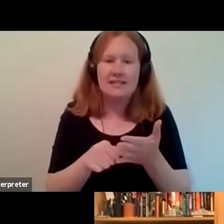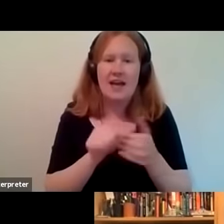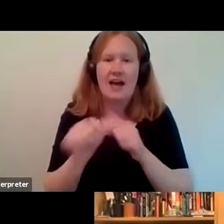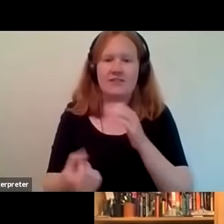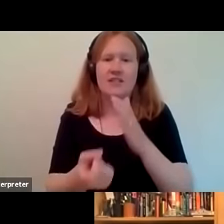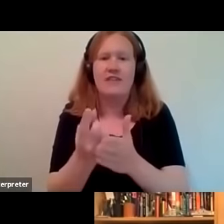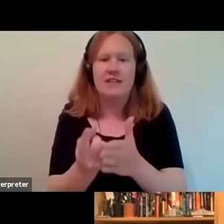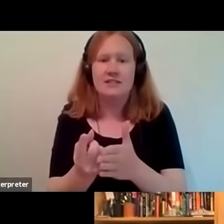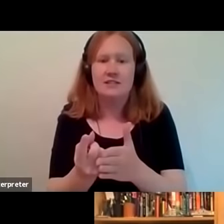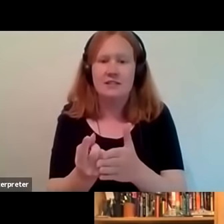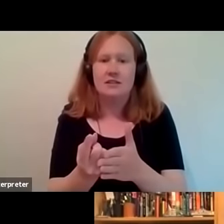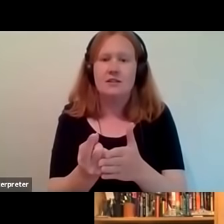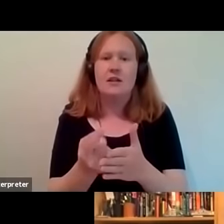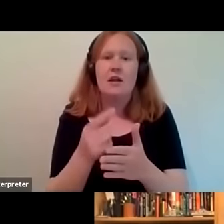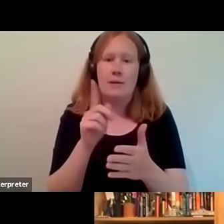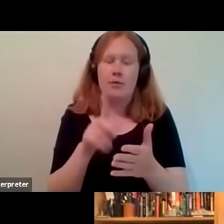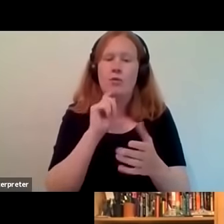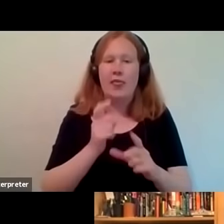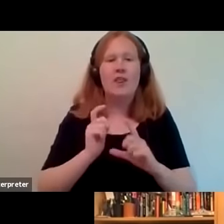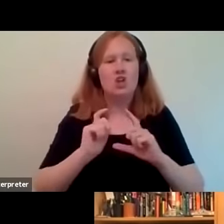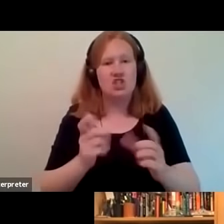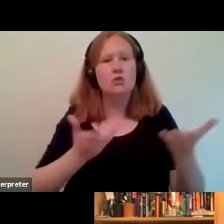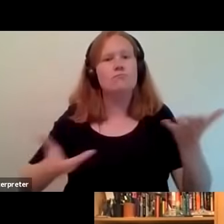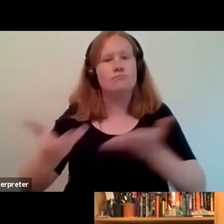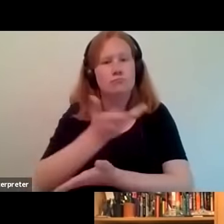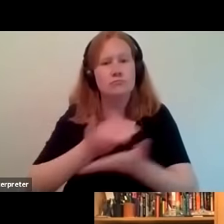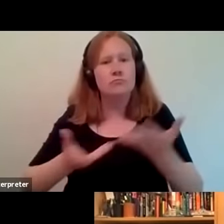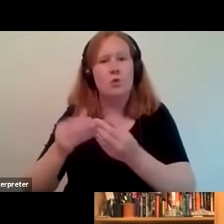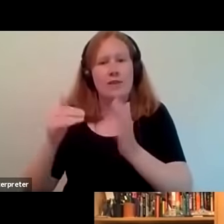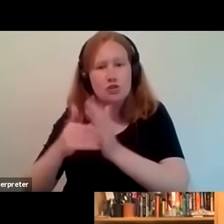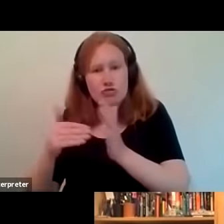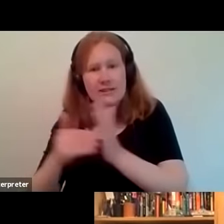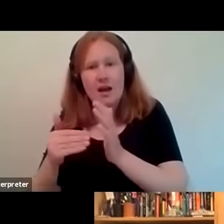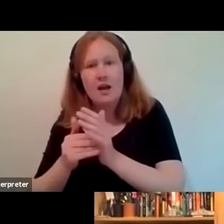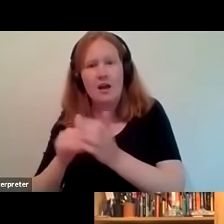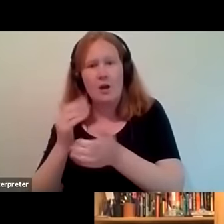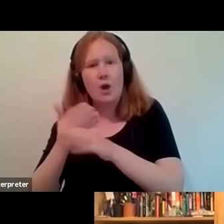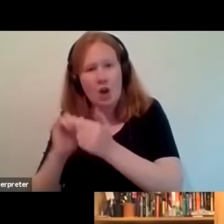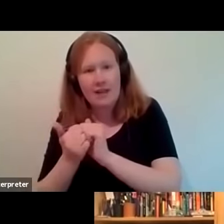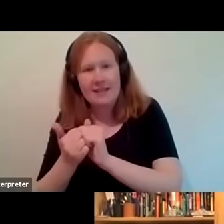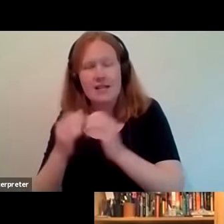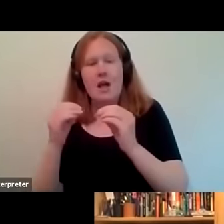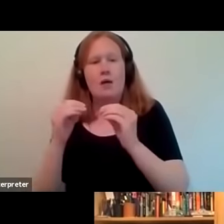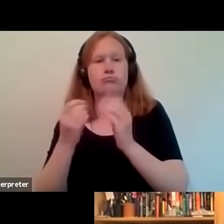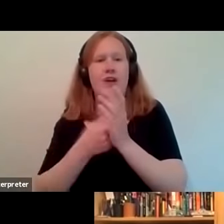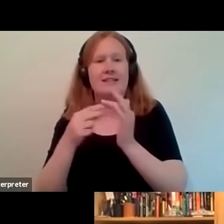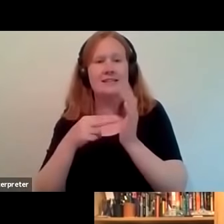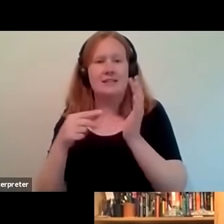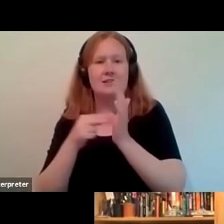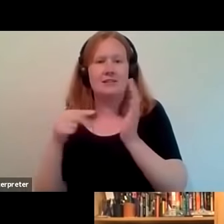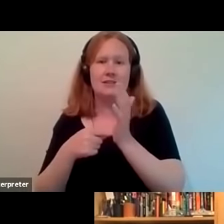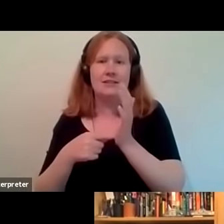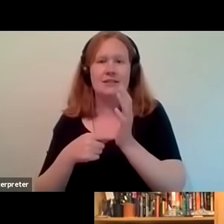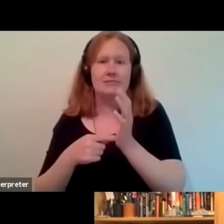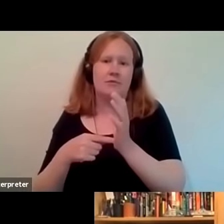but we will absolutely be um continuing the conversation with zarita and colleagues in the borough of culture team to find out what's the best way to engage